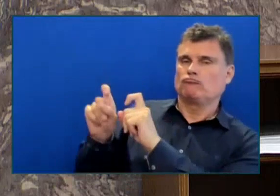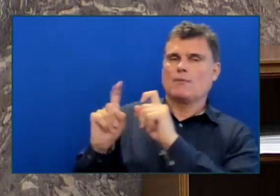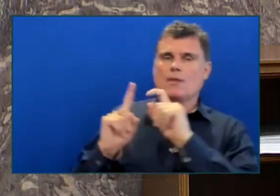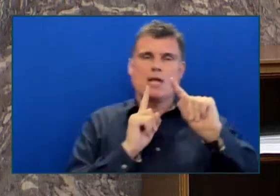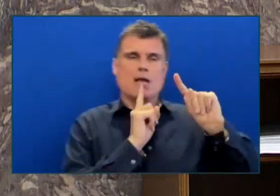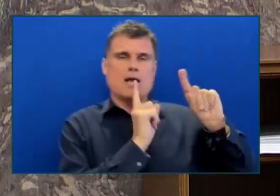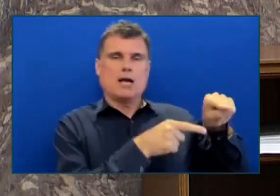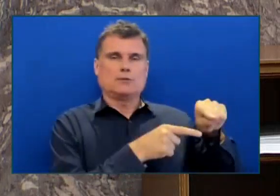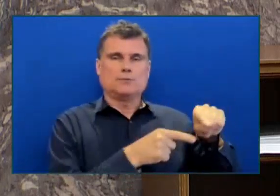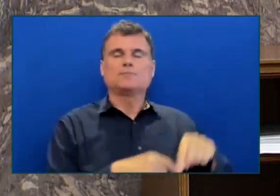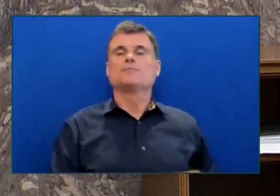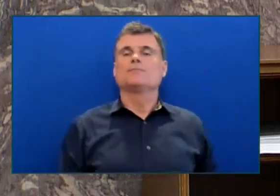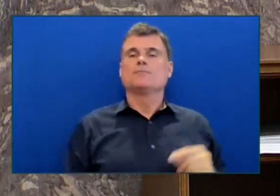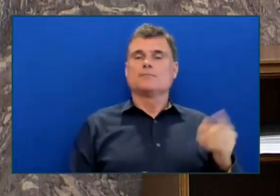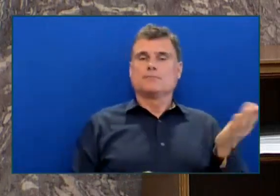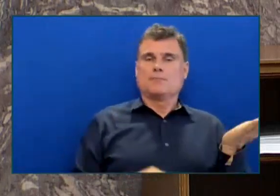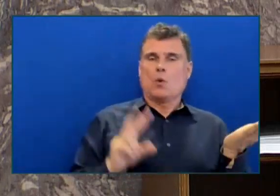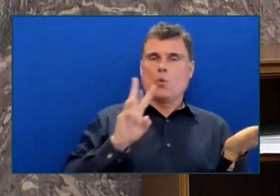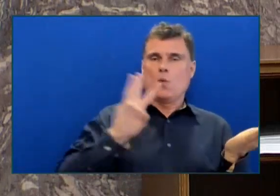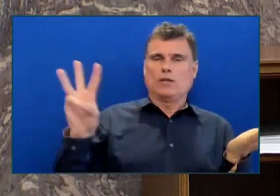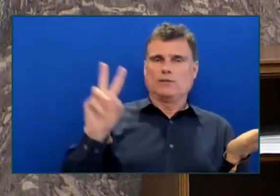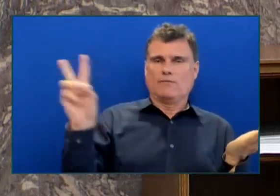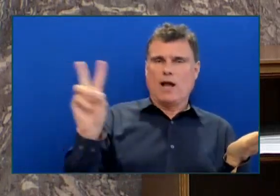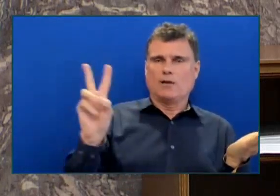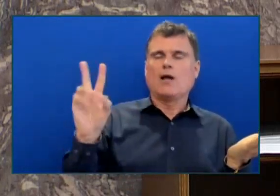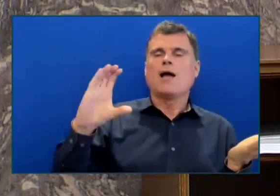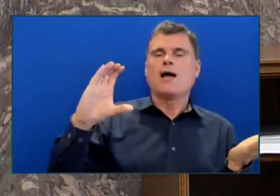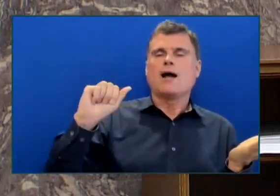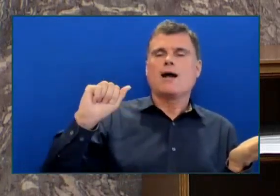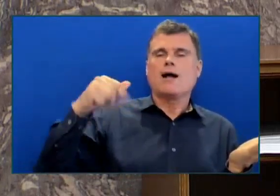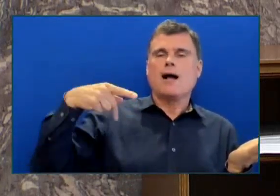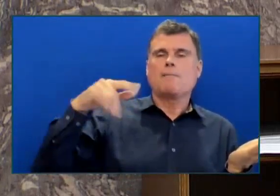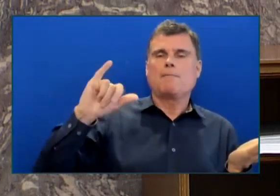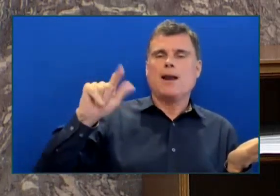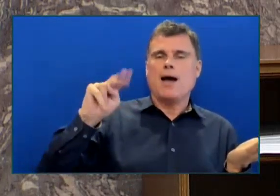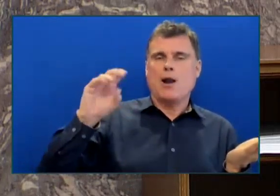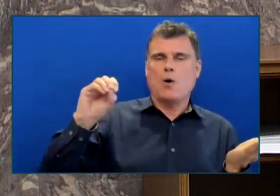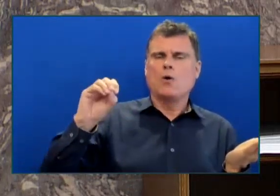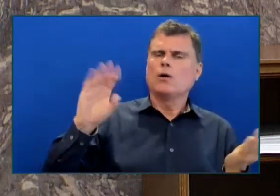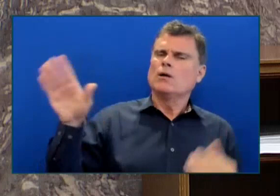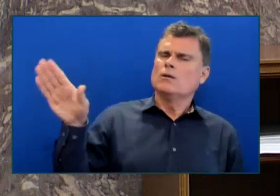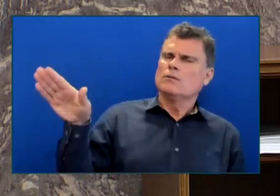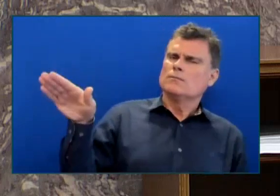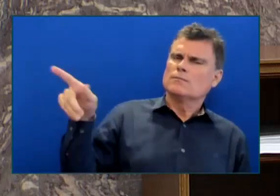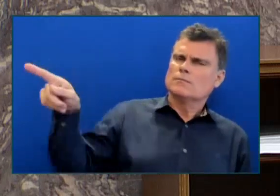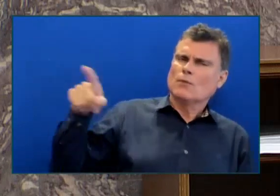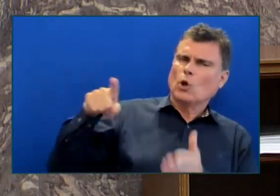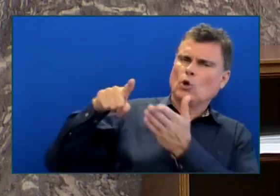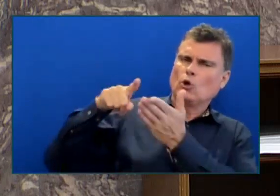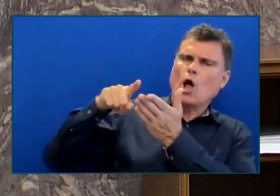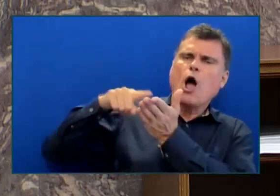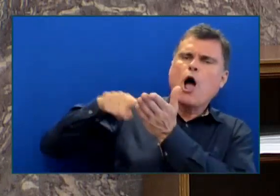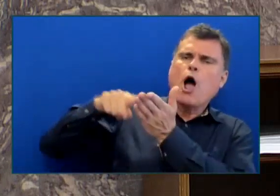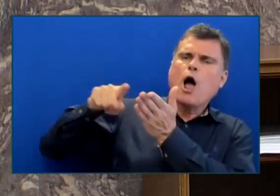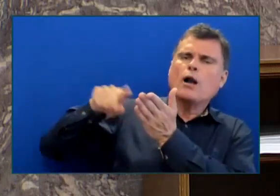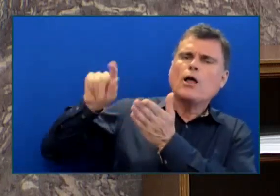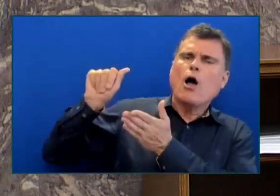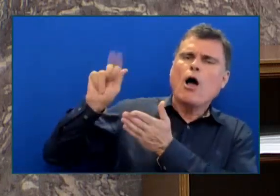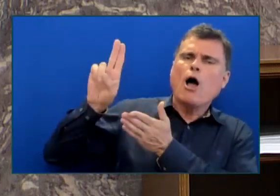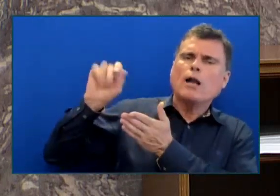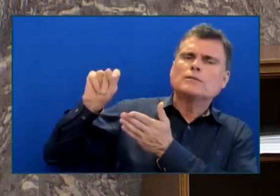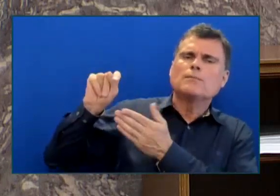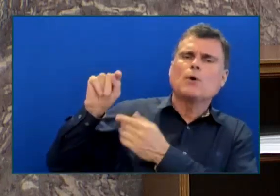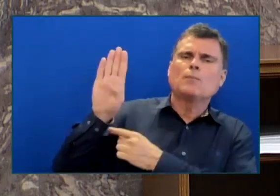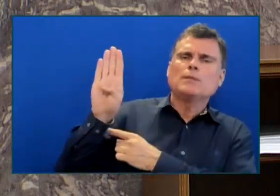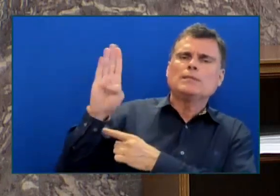buried a BDO audit of a TIRA that was already under way when he did not like the results. It was covered up